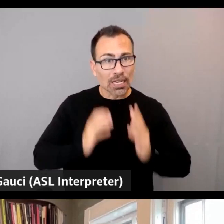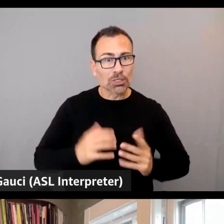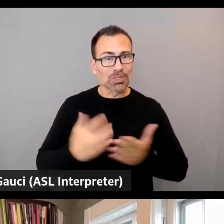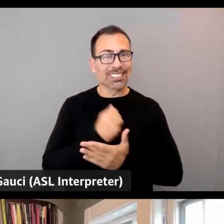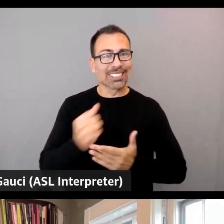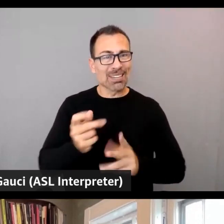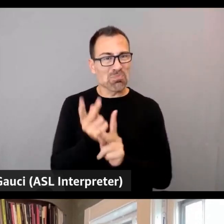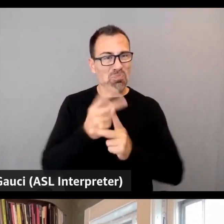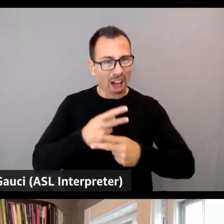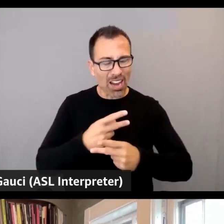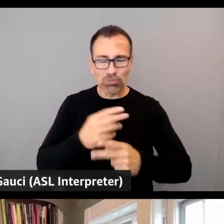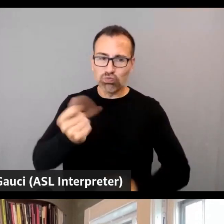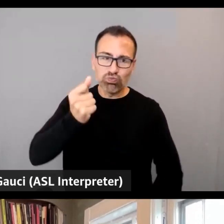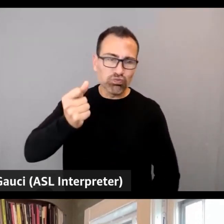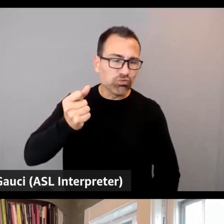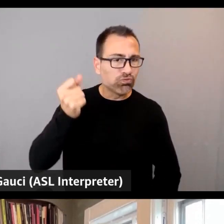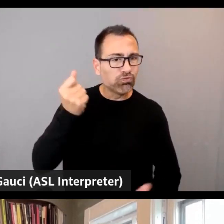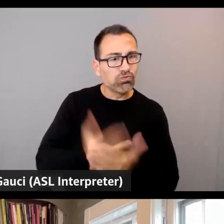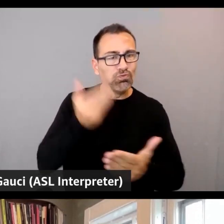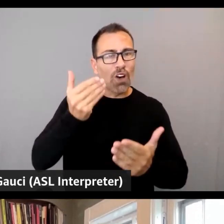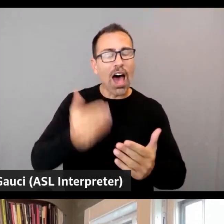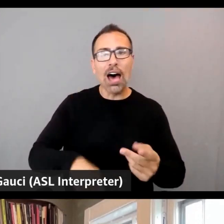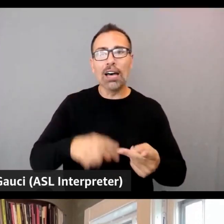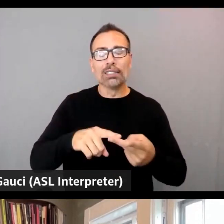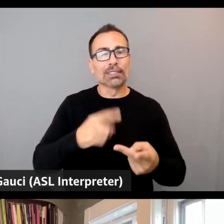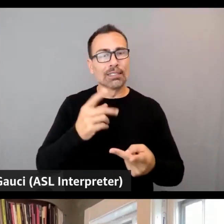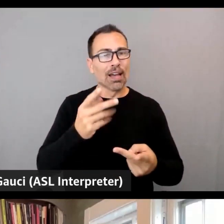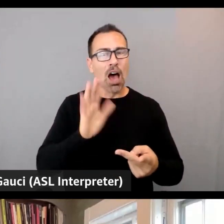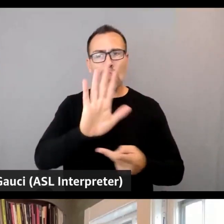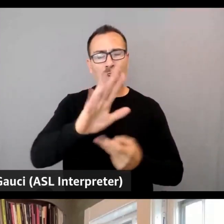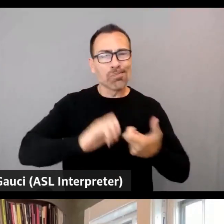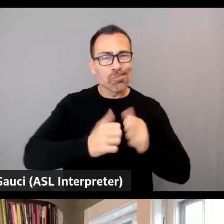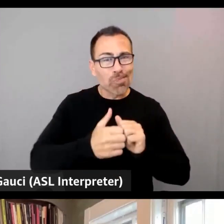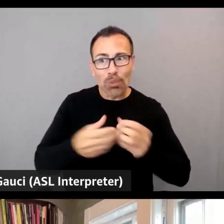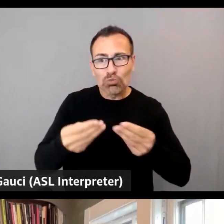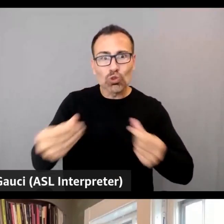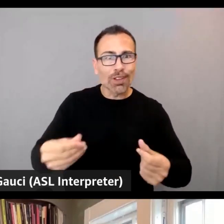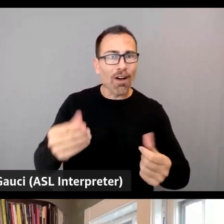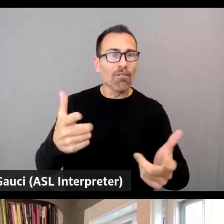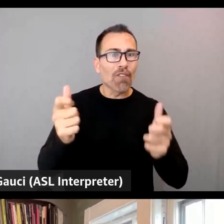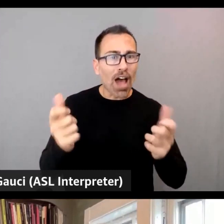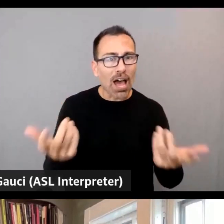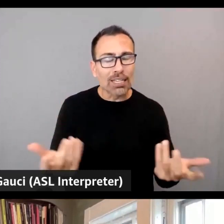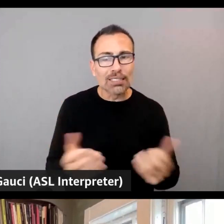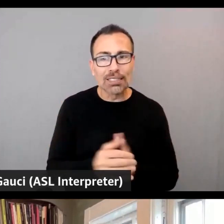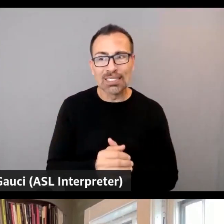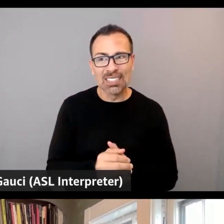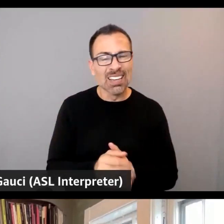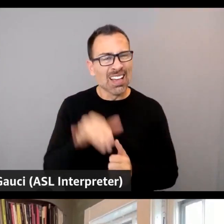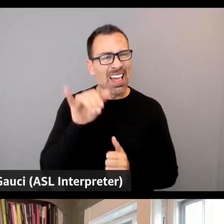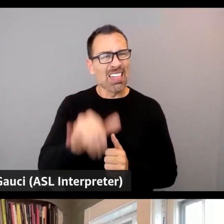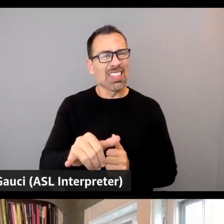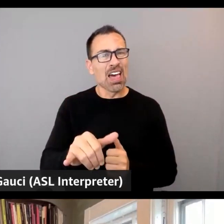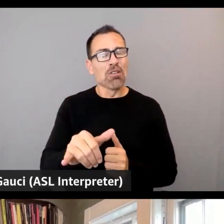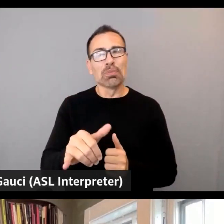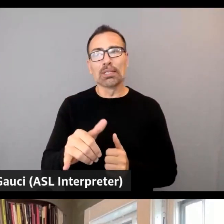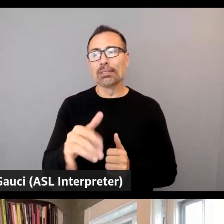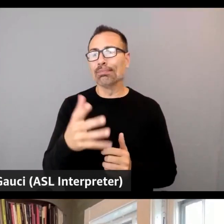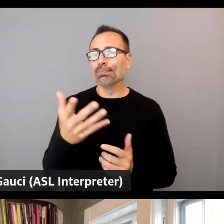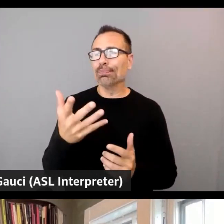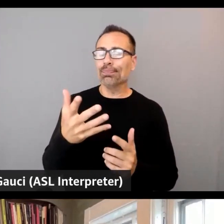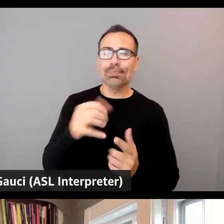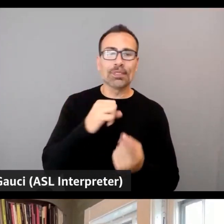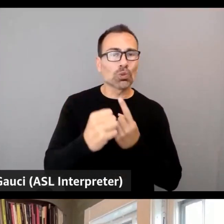out, you know, how to answer their their problem if they have a problem faster. And that's going to be the case both, you know, in